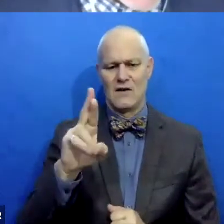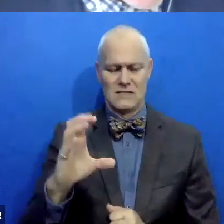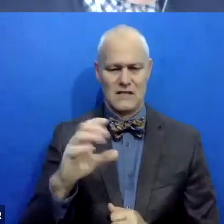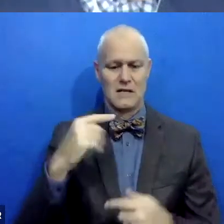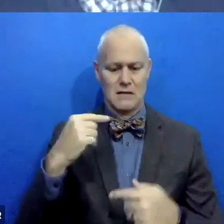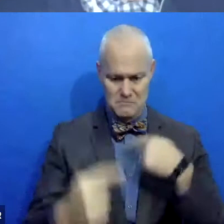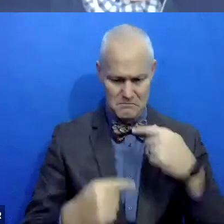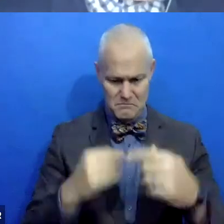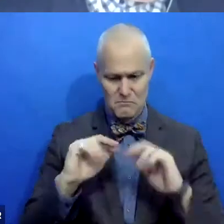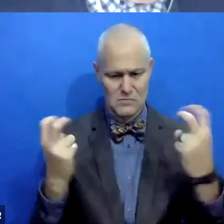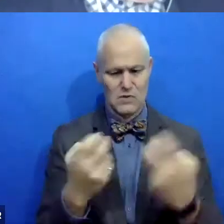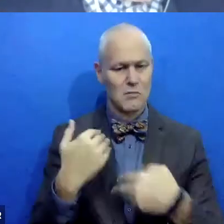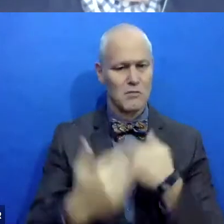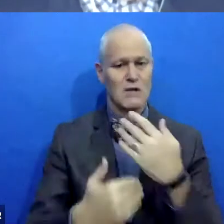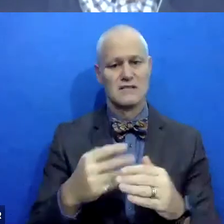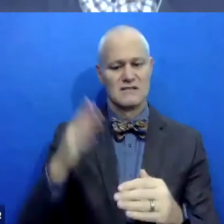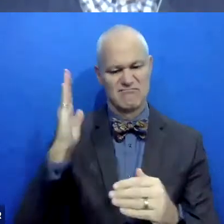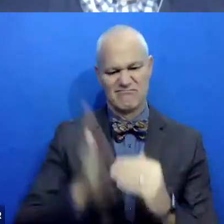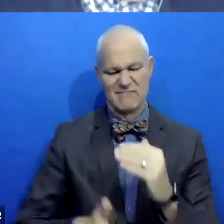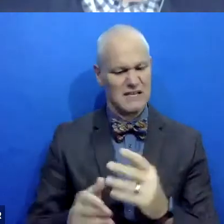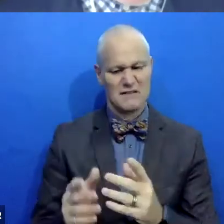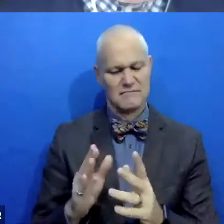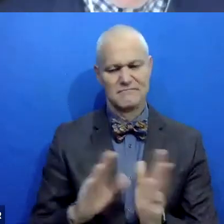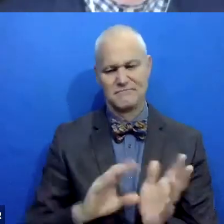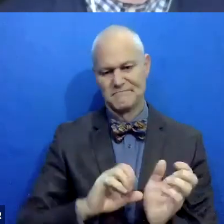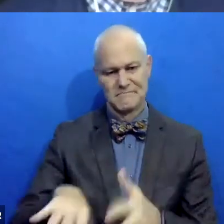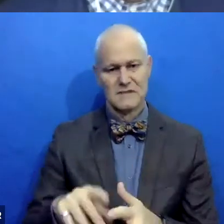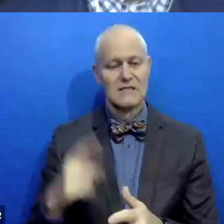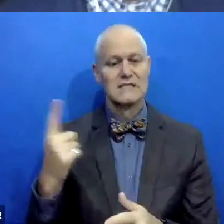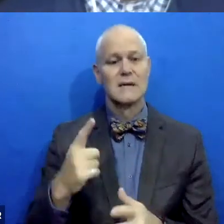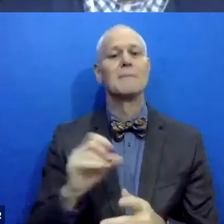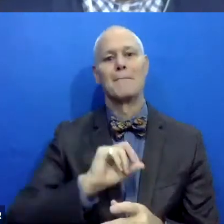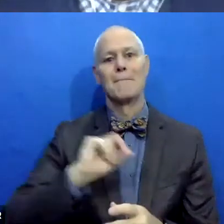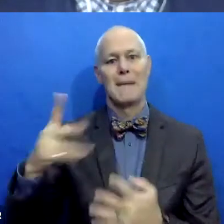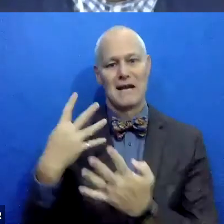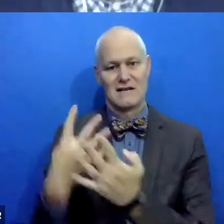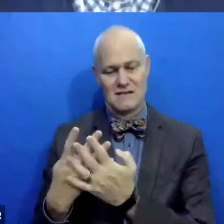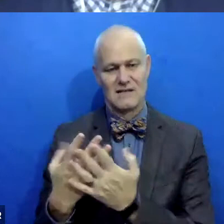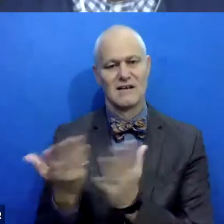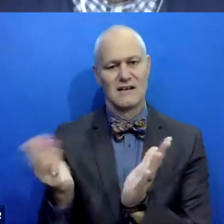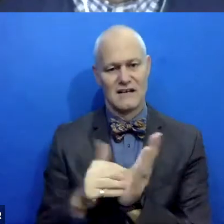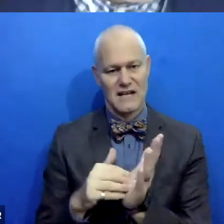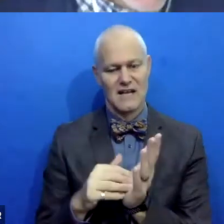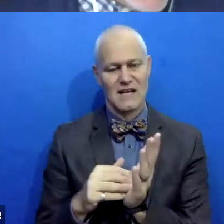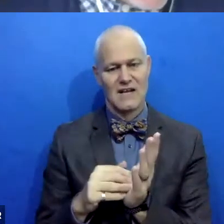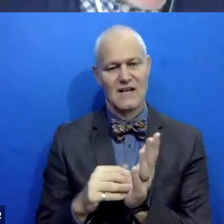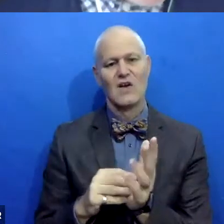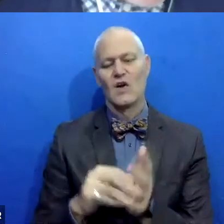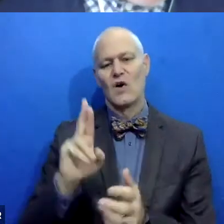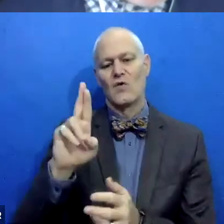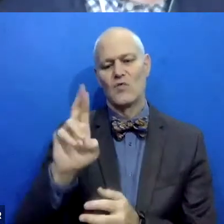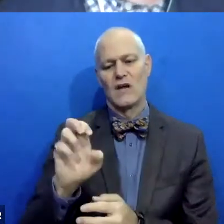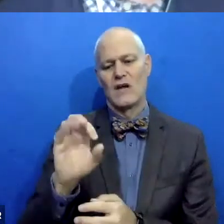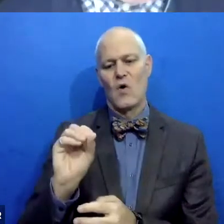terminated are, um, someone gets locked back up again. They, they reoffend and they, um,